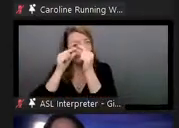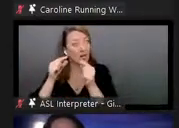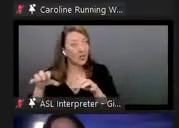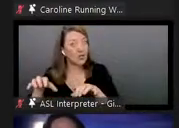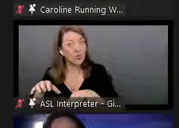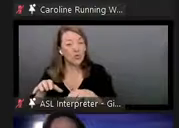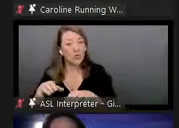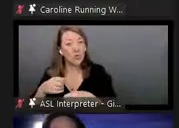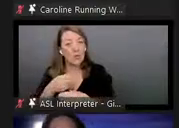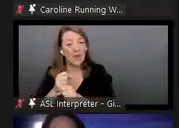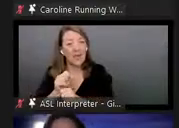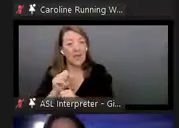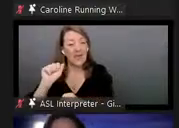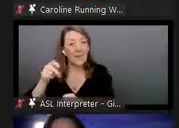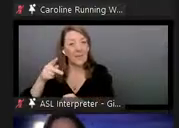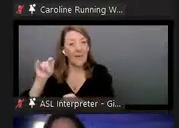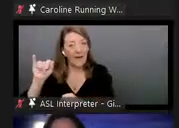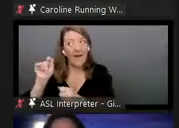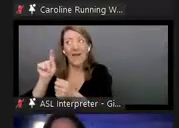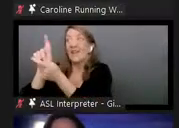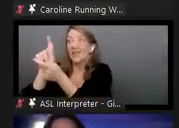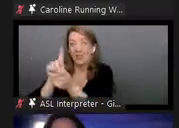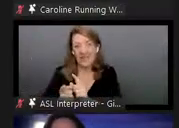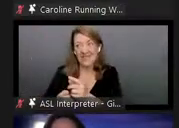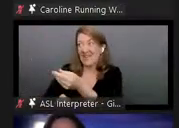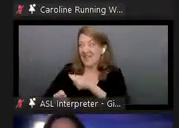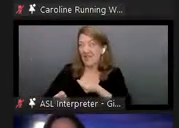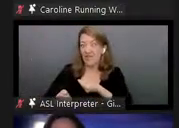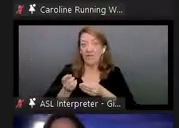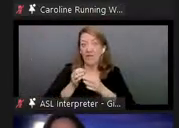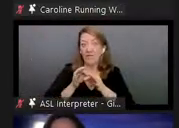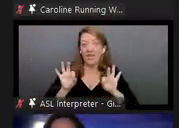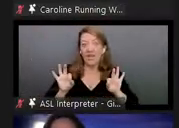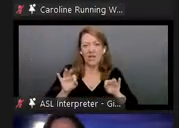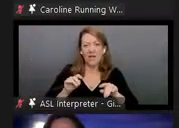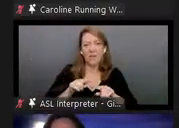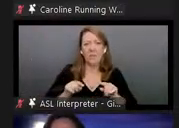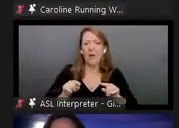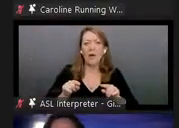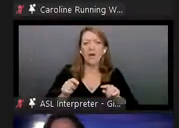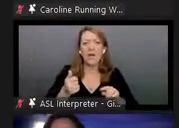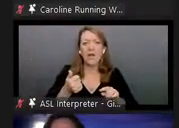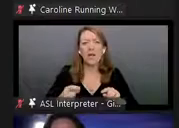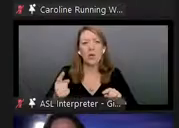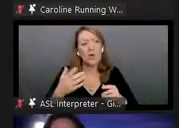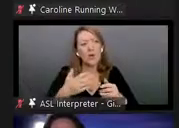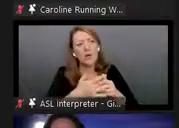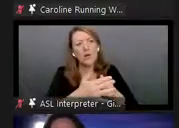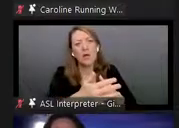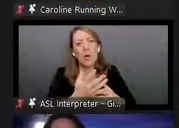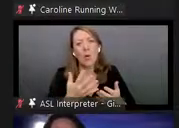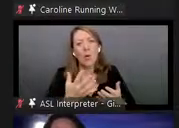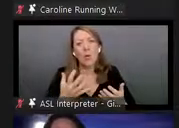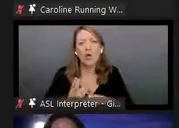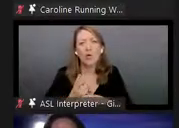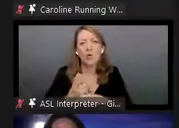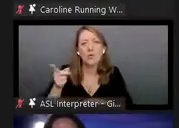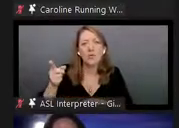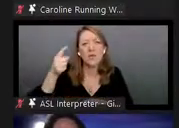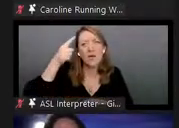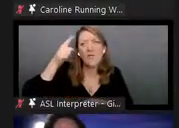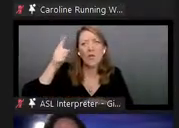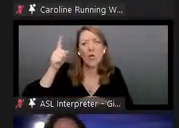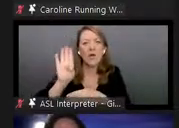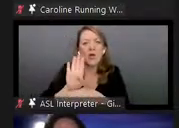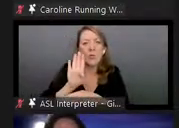provide translate back to us for free, but then, you know, anyone who wants to use it for say a commercial purpose or whatnot,